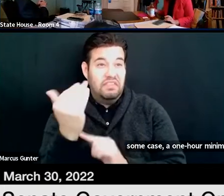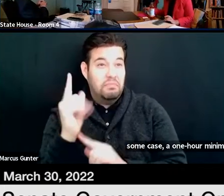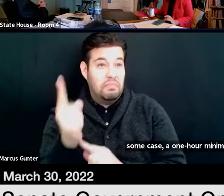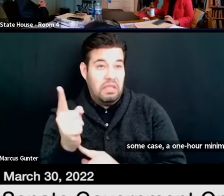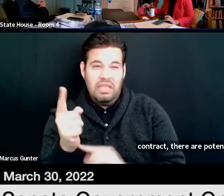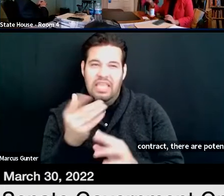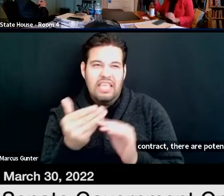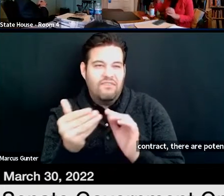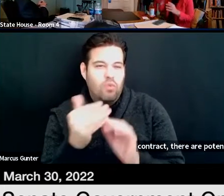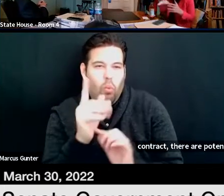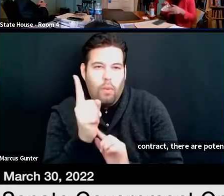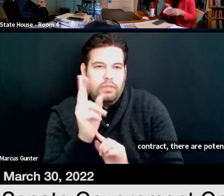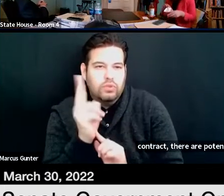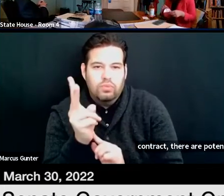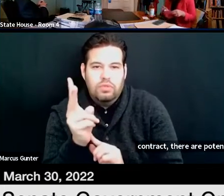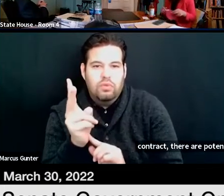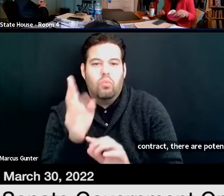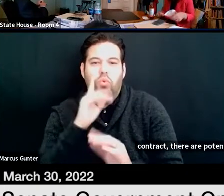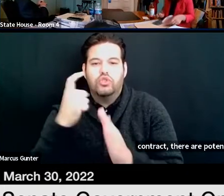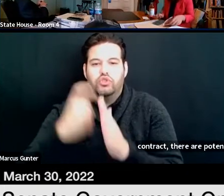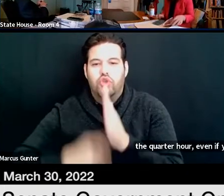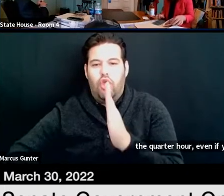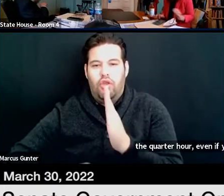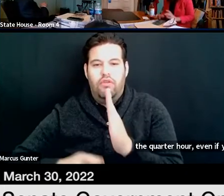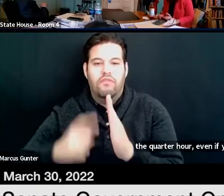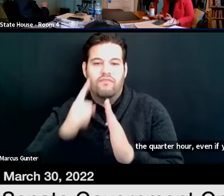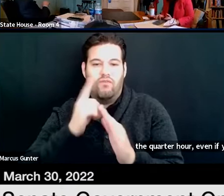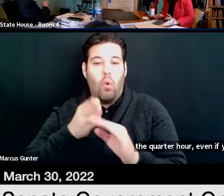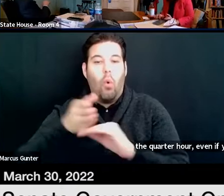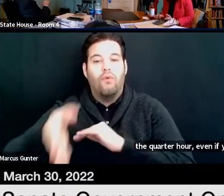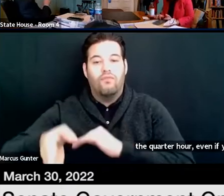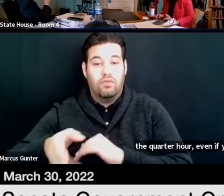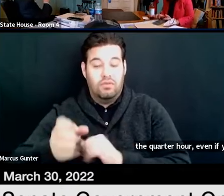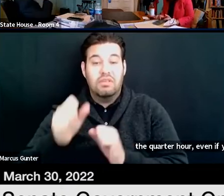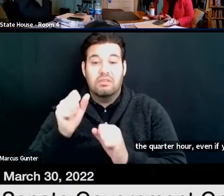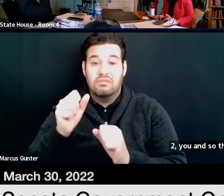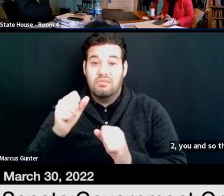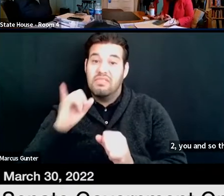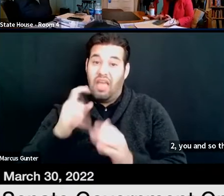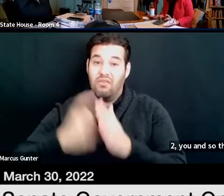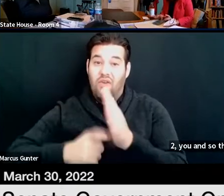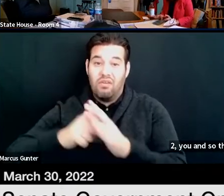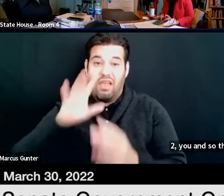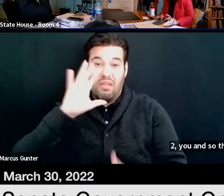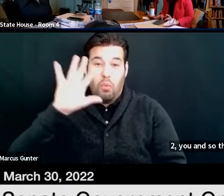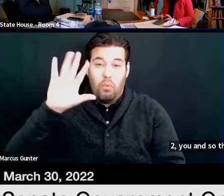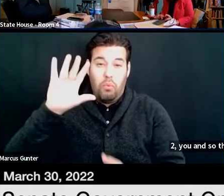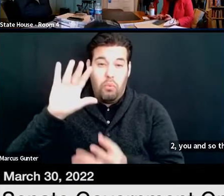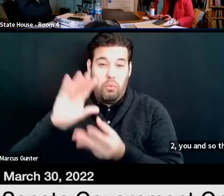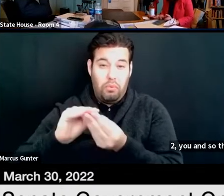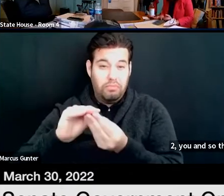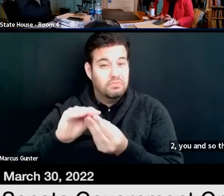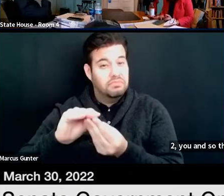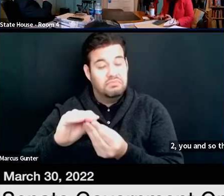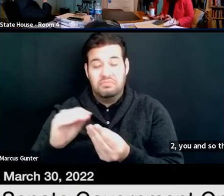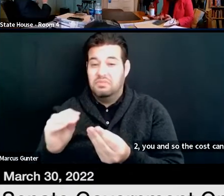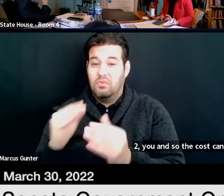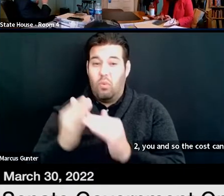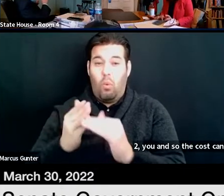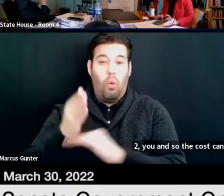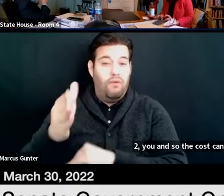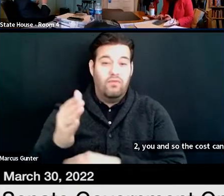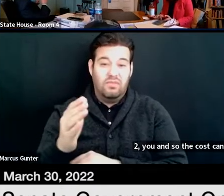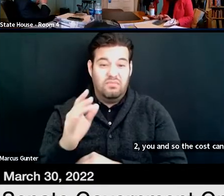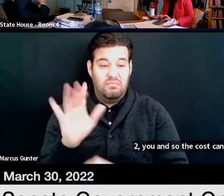only go over a minute or two. And so the cost can add up quickly if you look at the approximately 24 committee